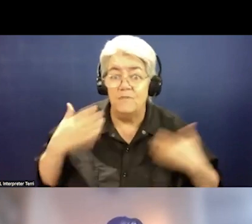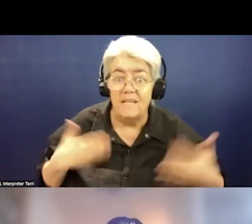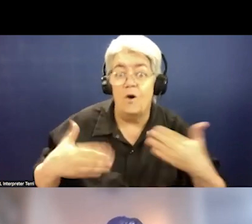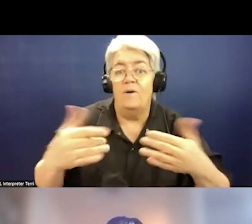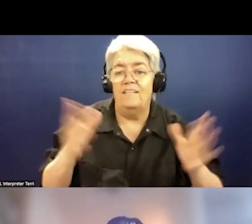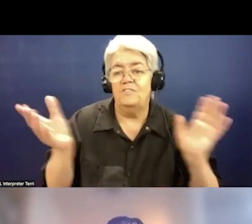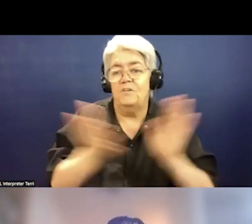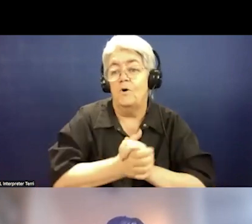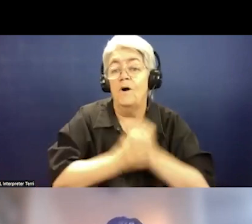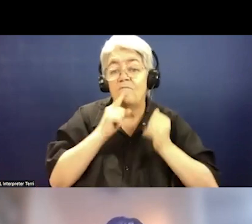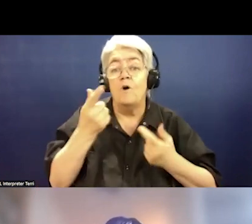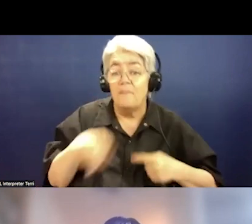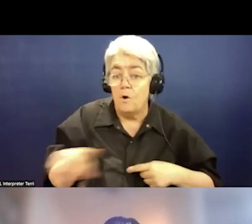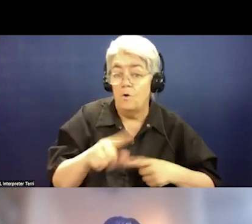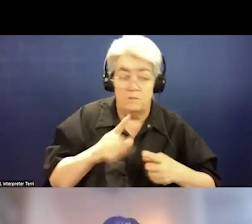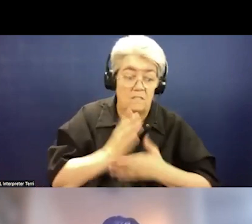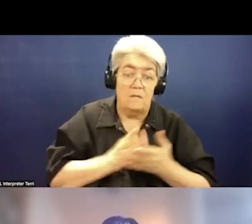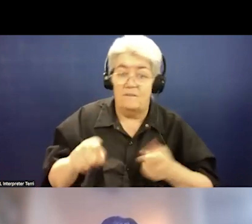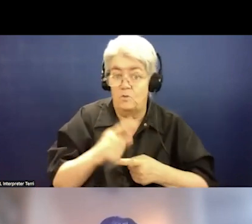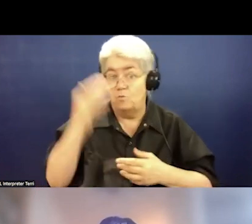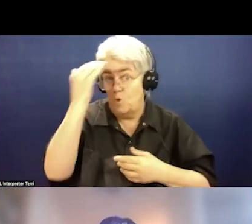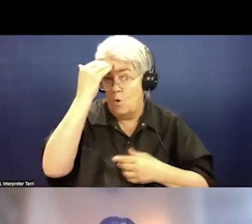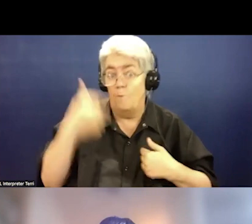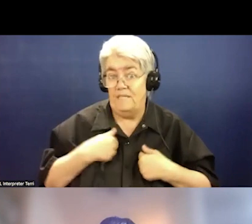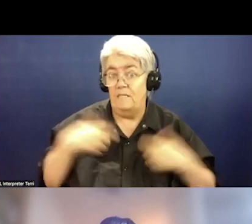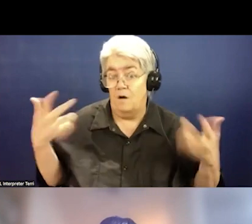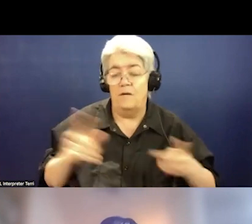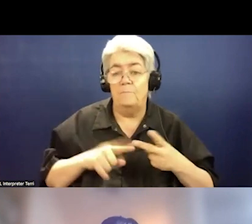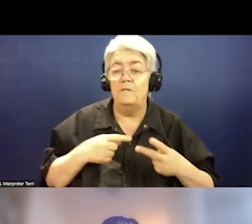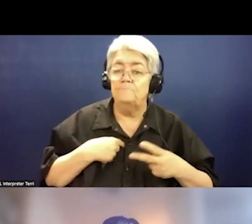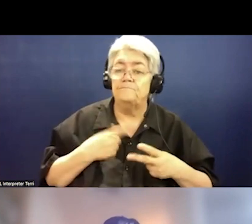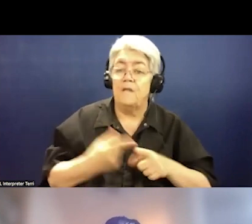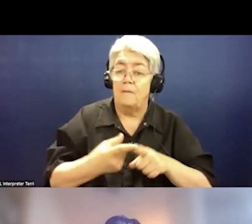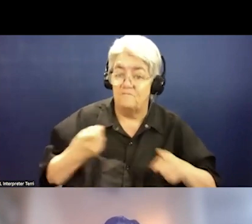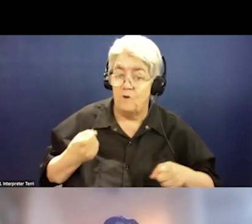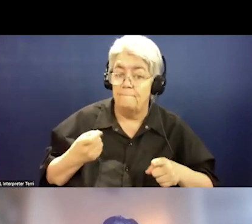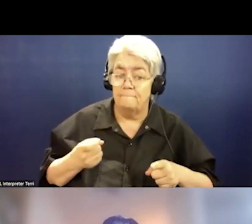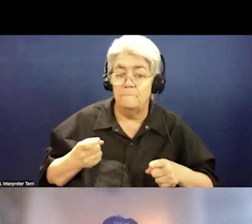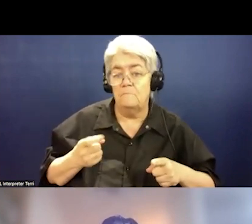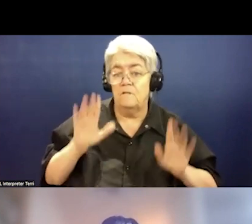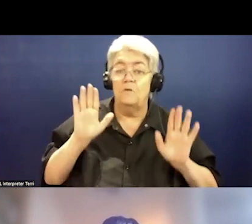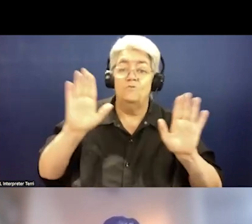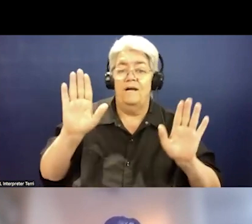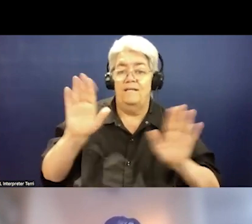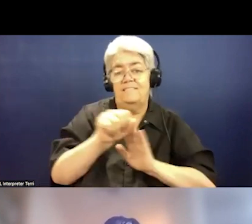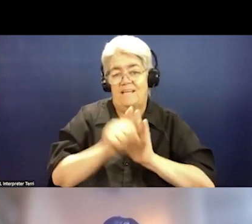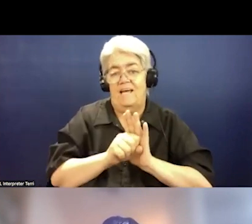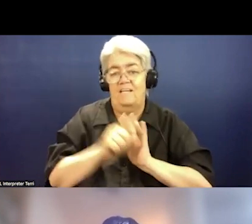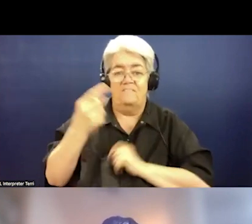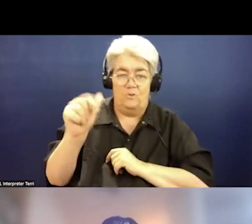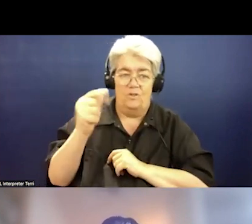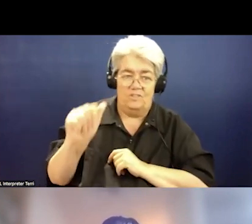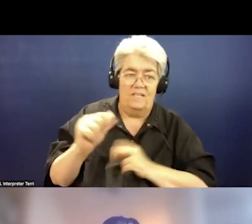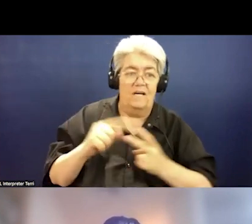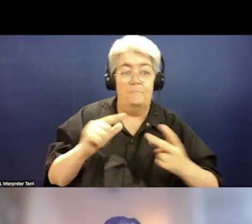So for those that some of you are familiar to me, and so I do come from the great state of Georgia. I am very